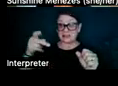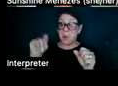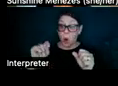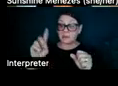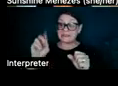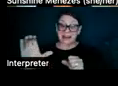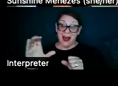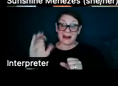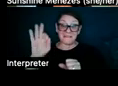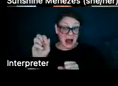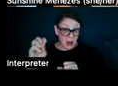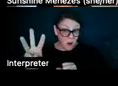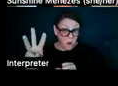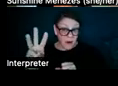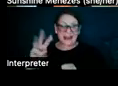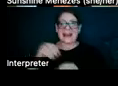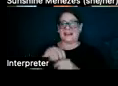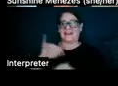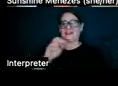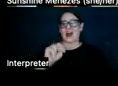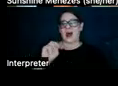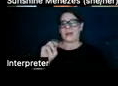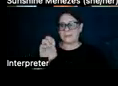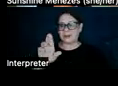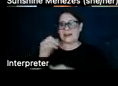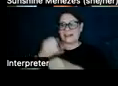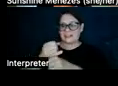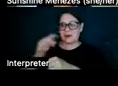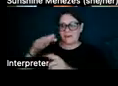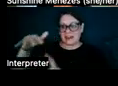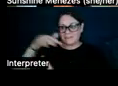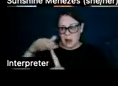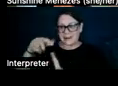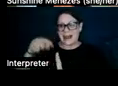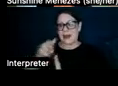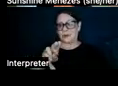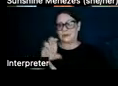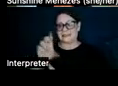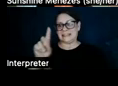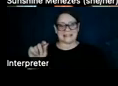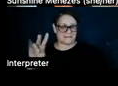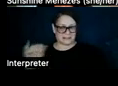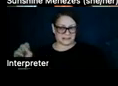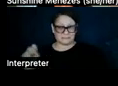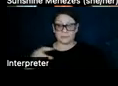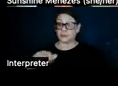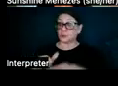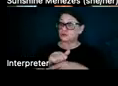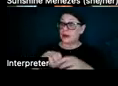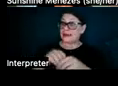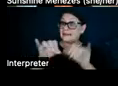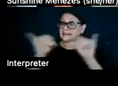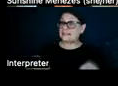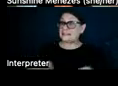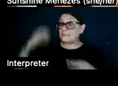Fellow at the John Muir Institute of the Environment at UC Davis. She was trained in systems thinking